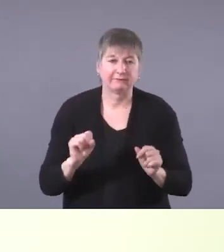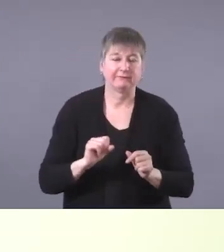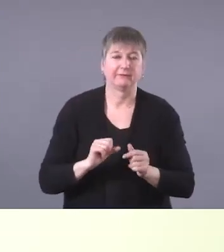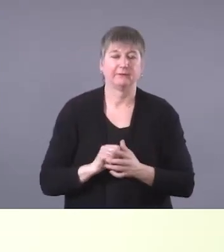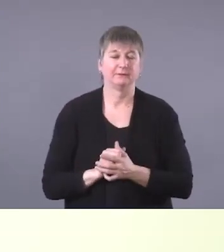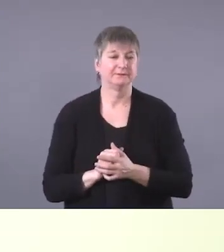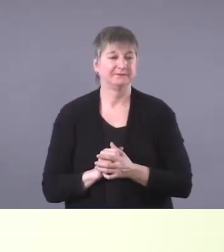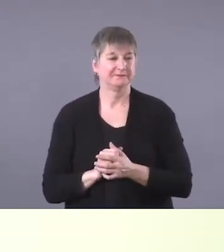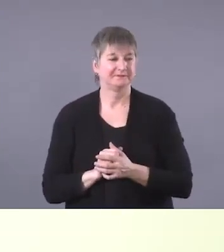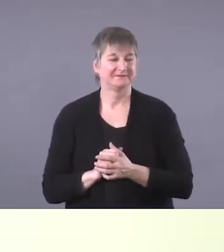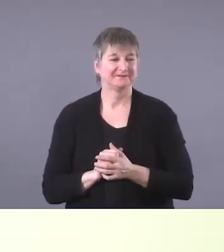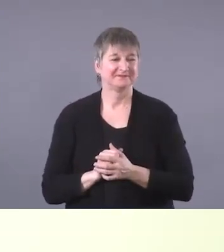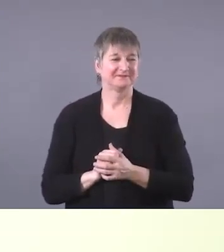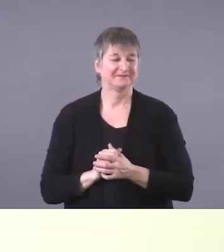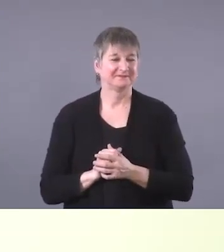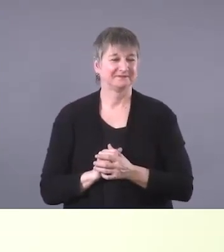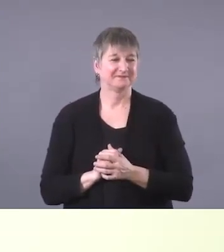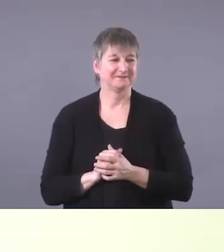next slide.